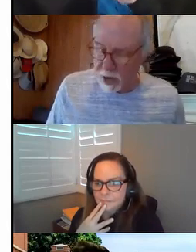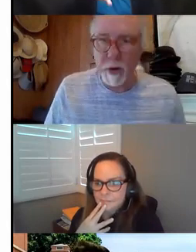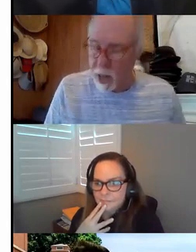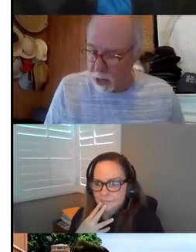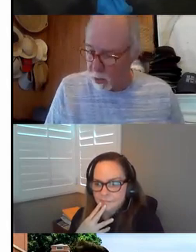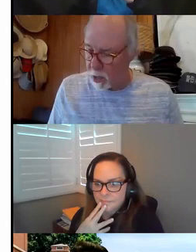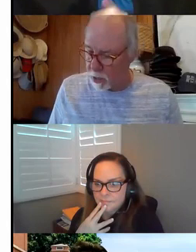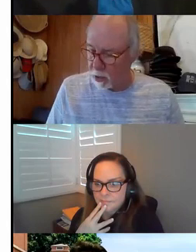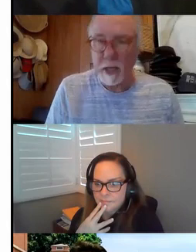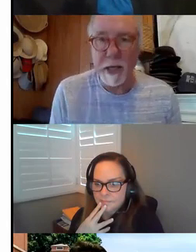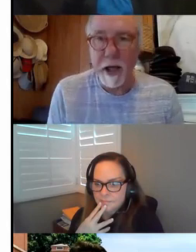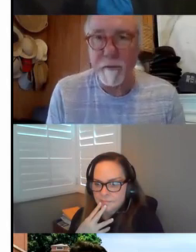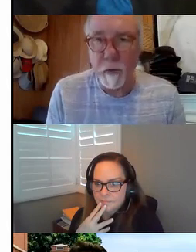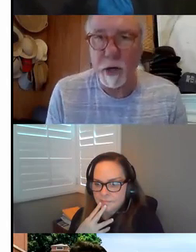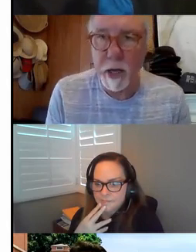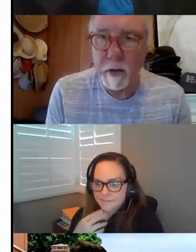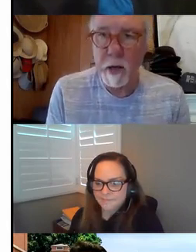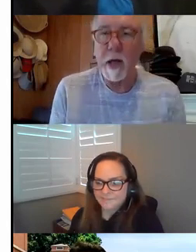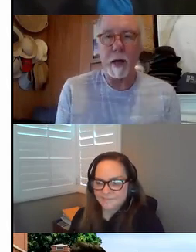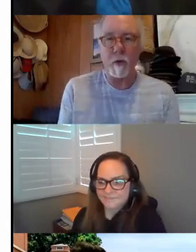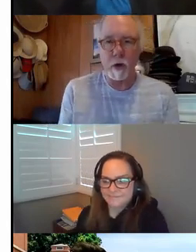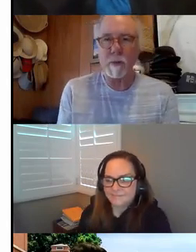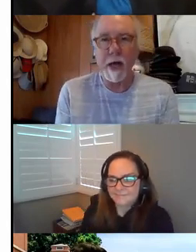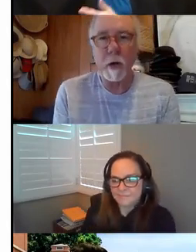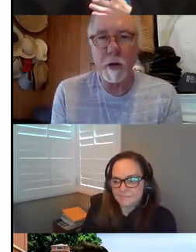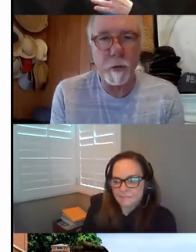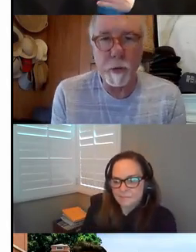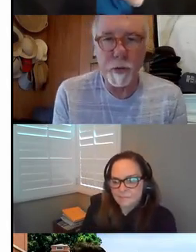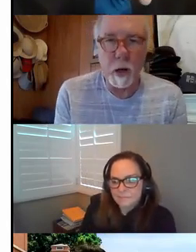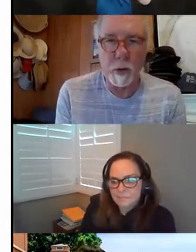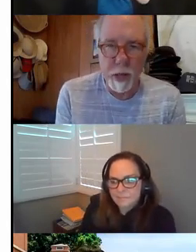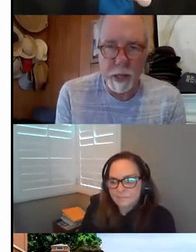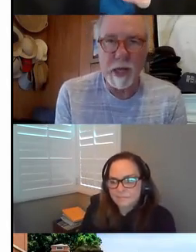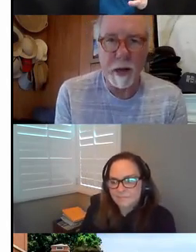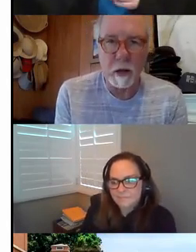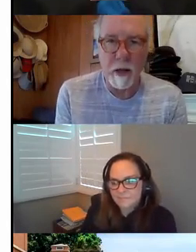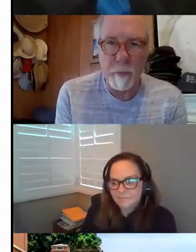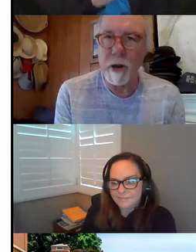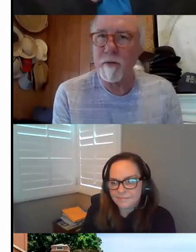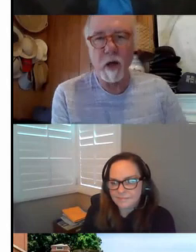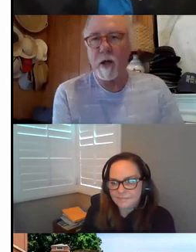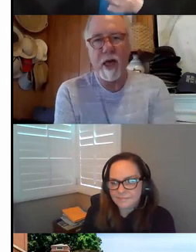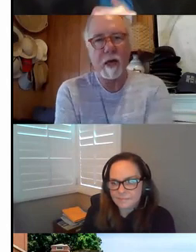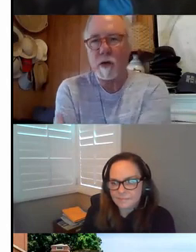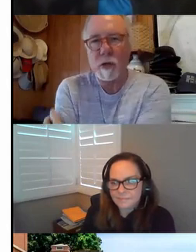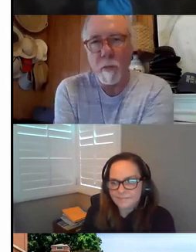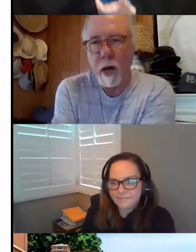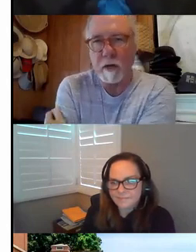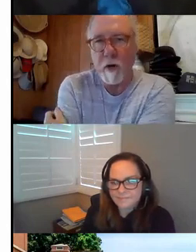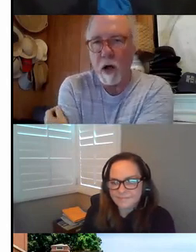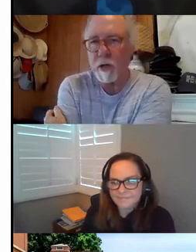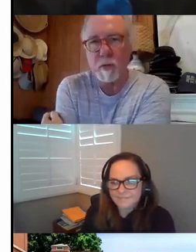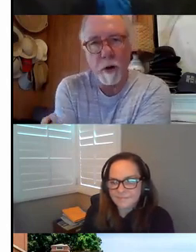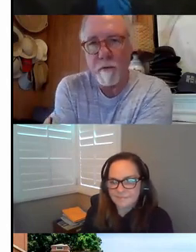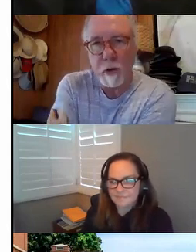Kirsten and Mary in Iowa and Linda in California, and of course, Michael and Ruth, uh, with NTAC Collaborative. Thank you so